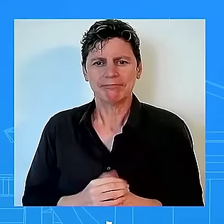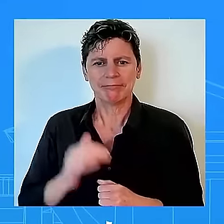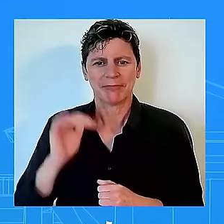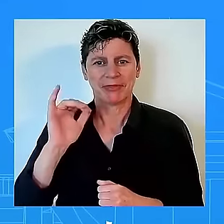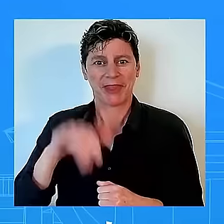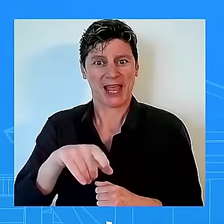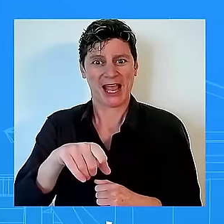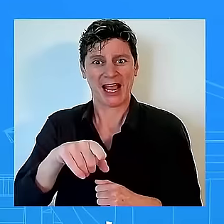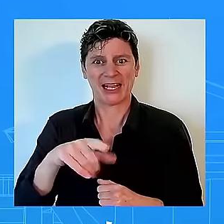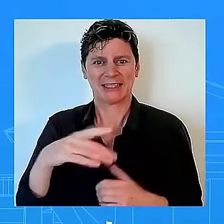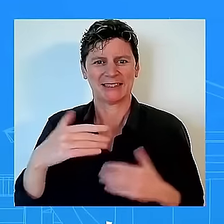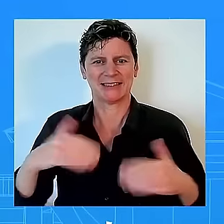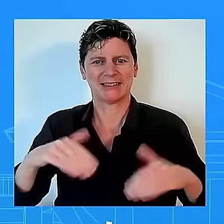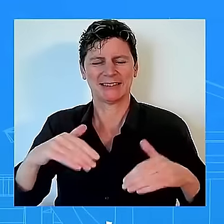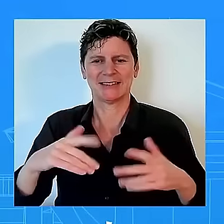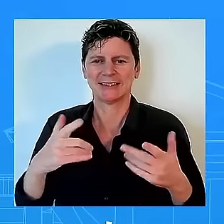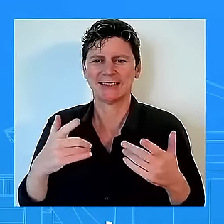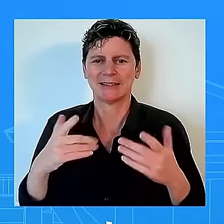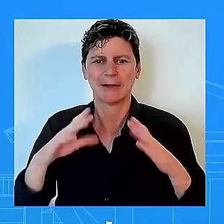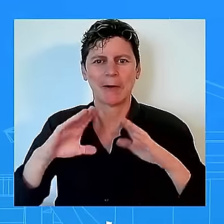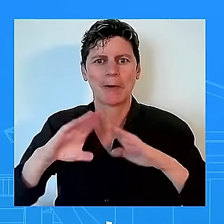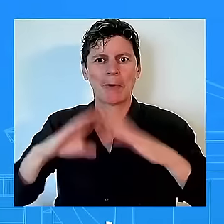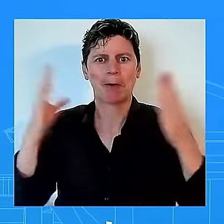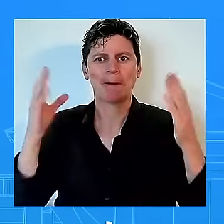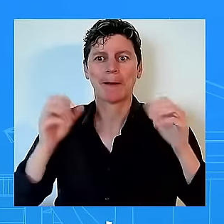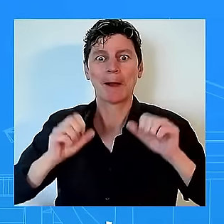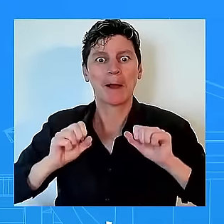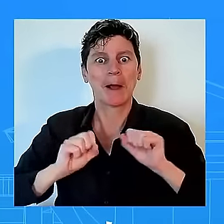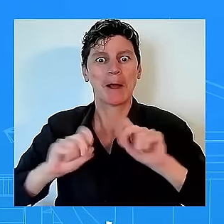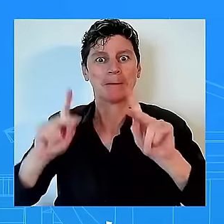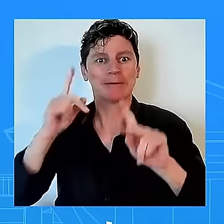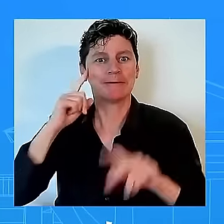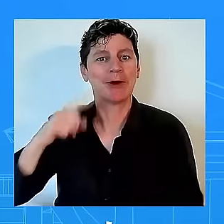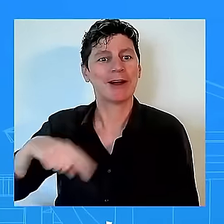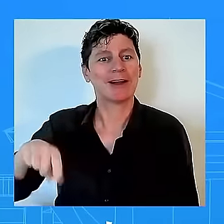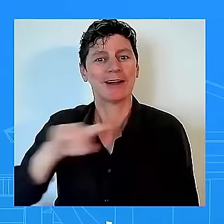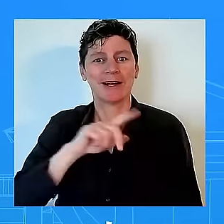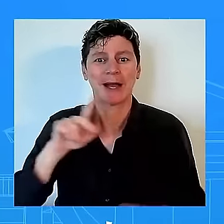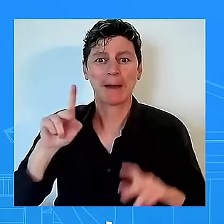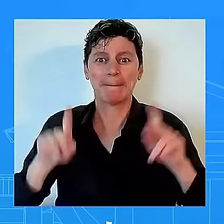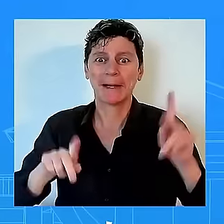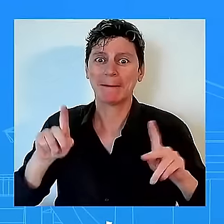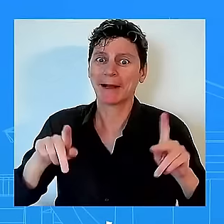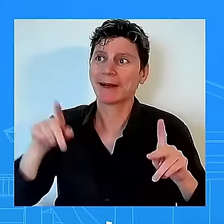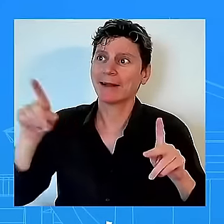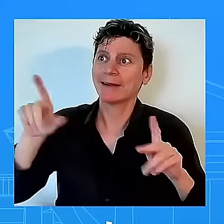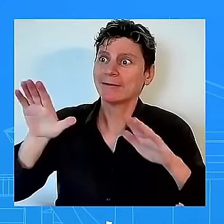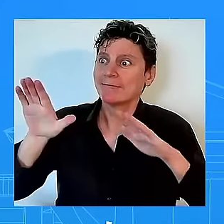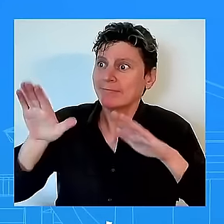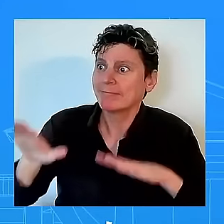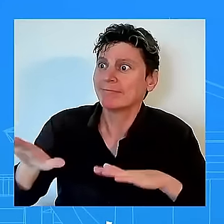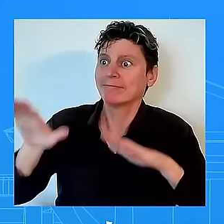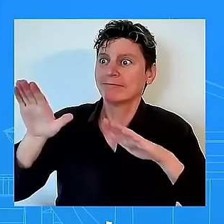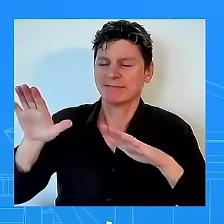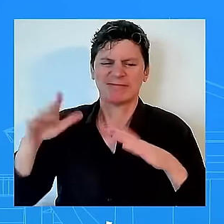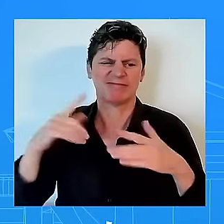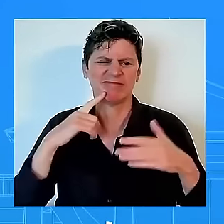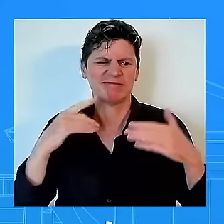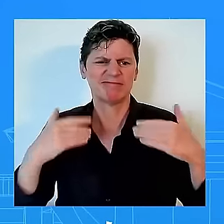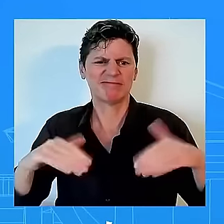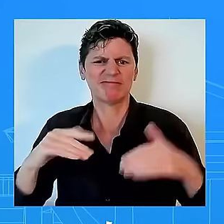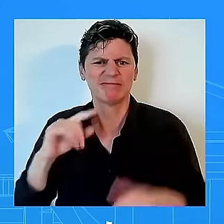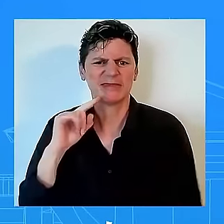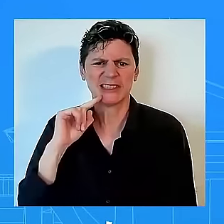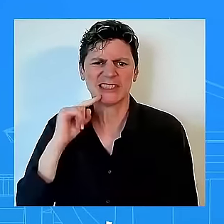and potentially uh take you very seriously and so it's dangerous to have that type of rhetoric